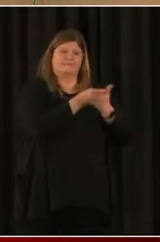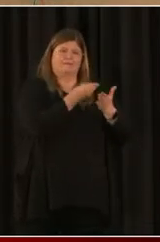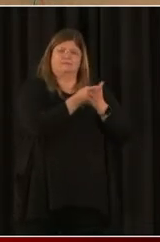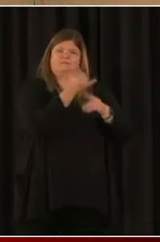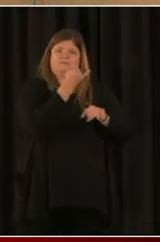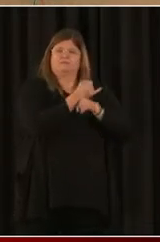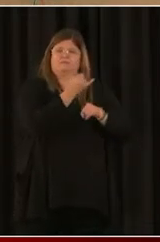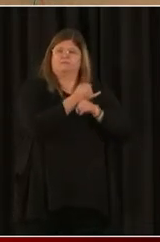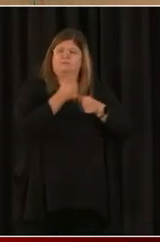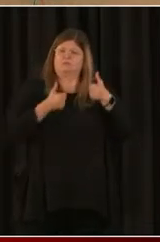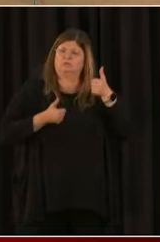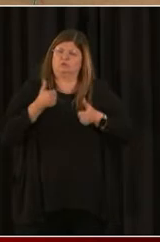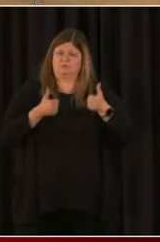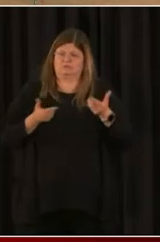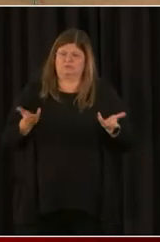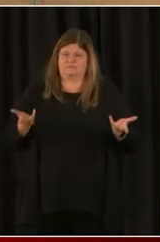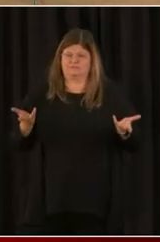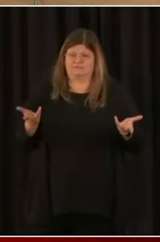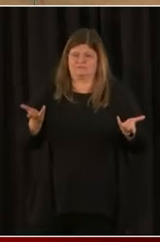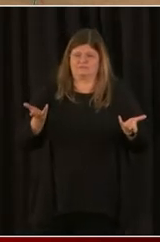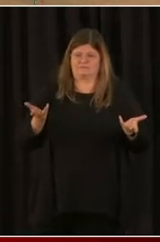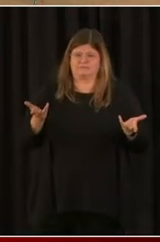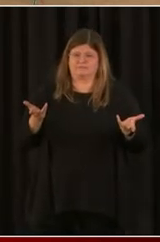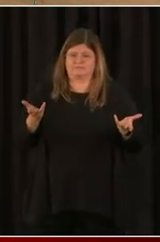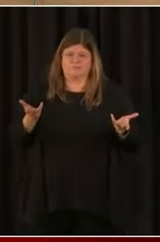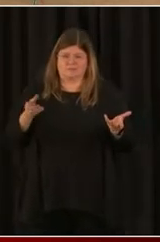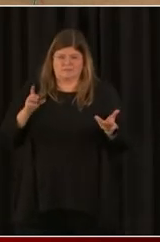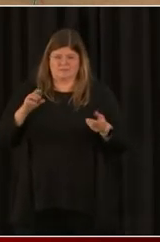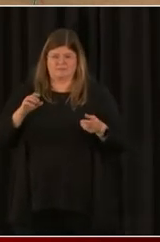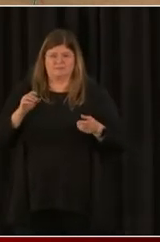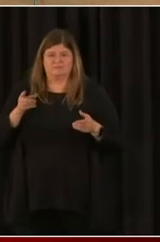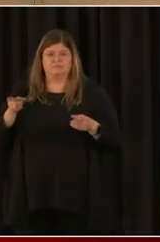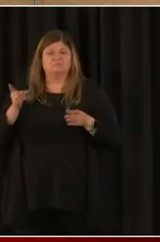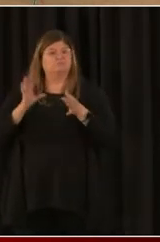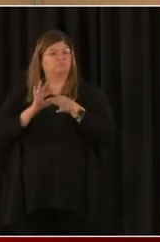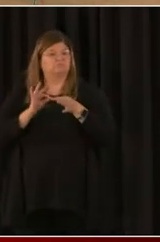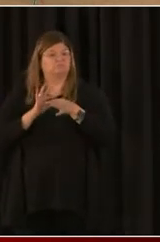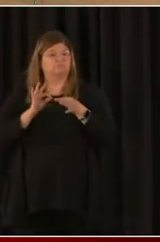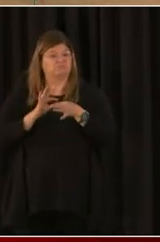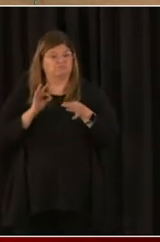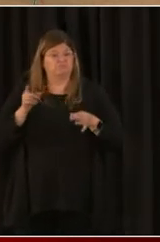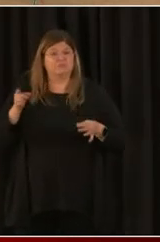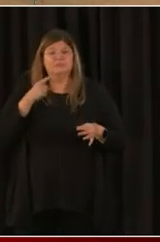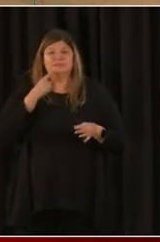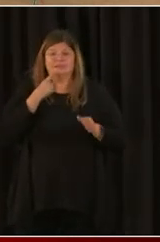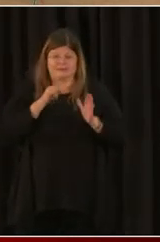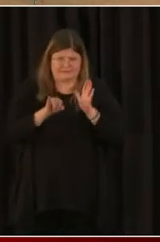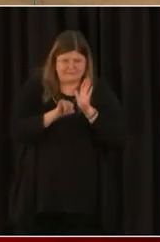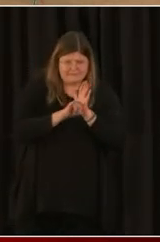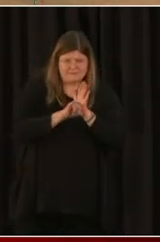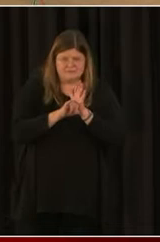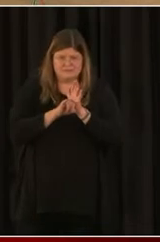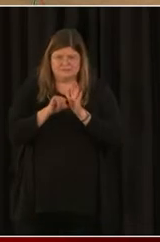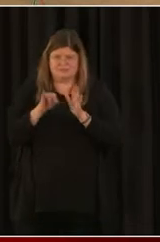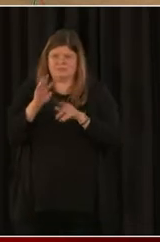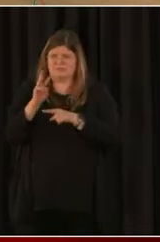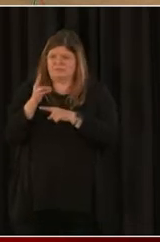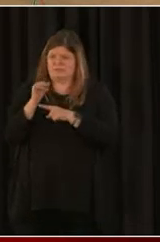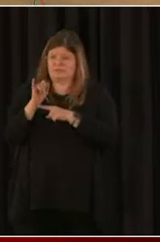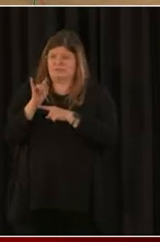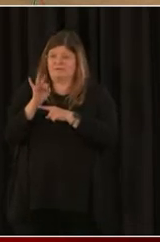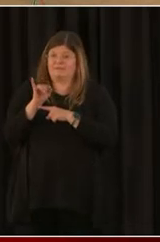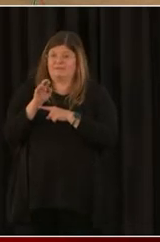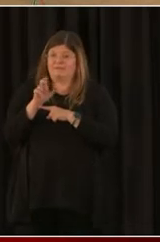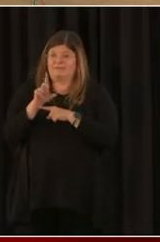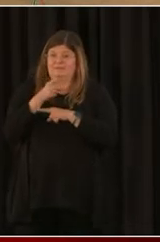Rickfield said, I think it's very critical that you identify your financial partner with care so that you have something that's really going to be an